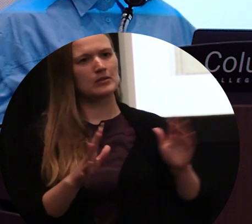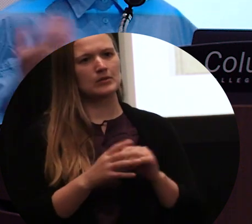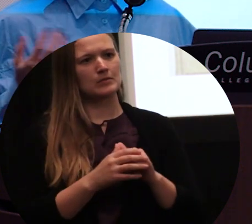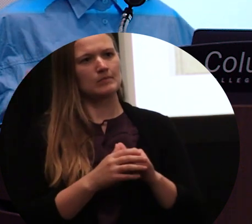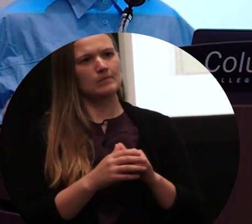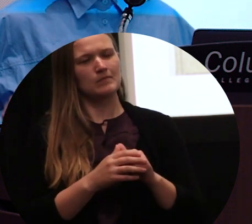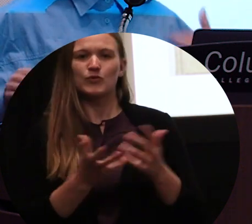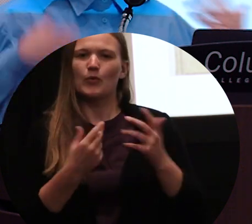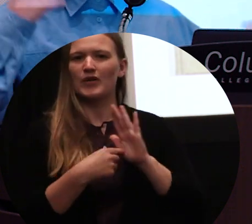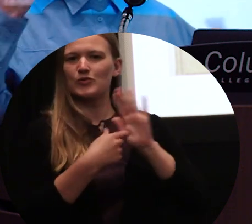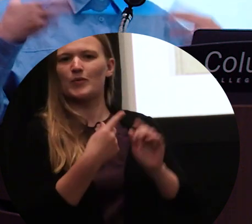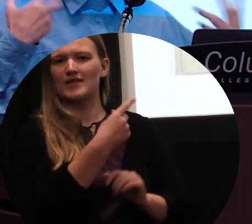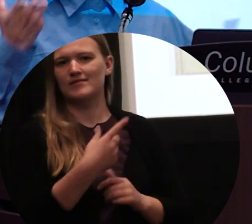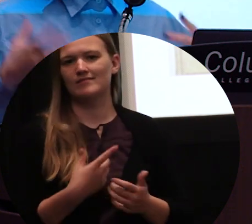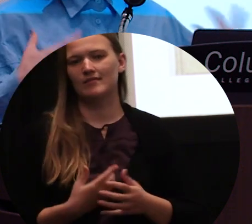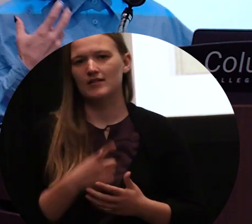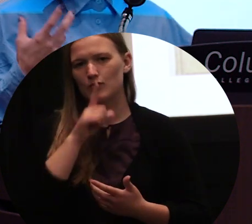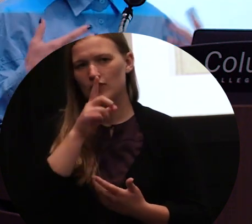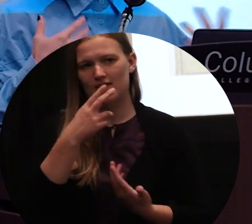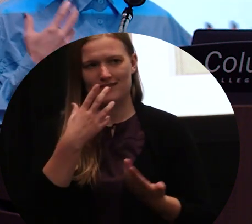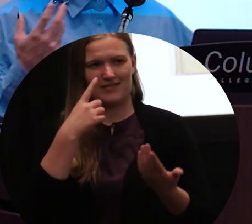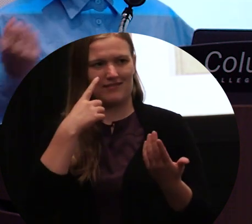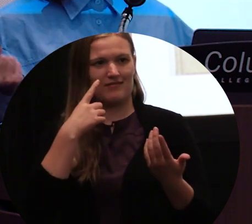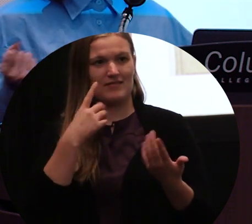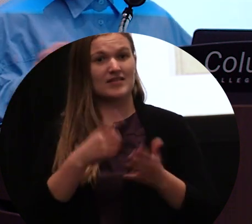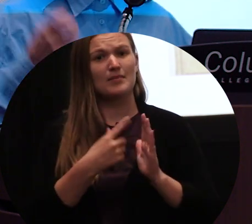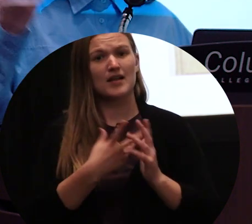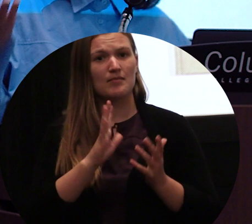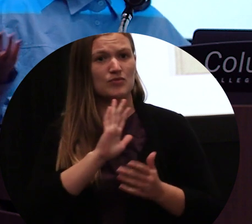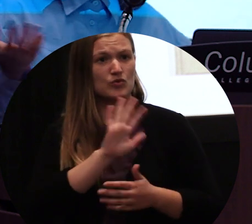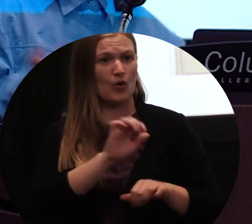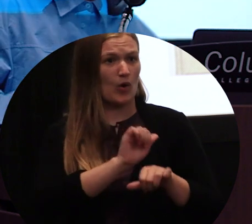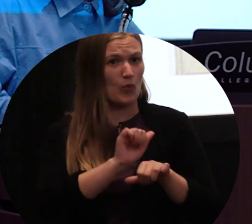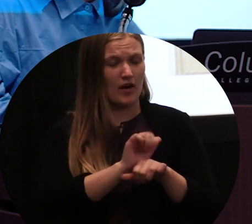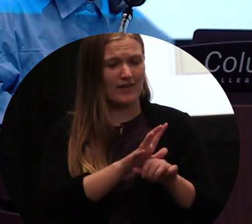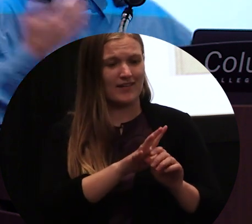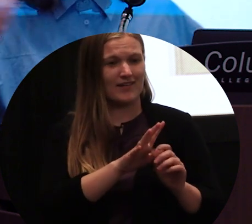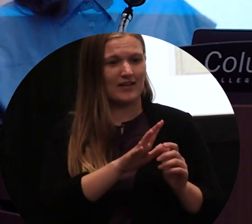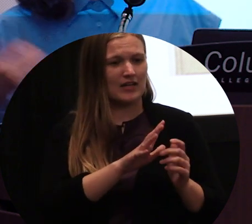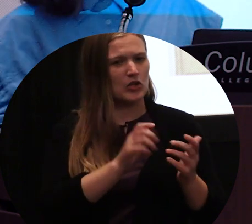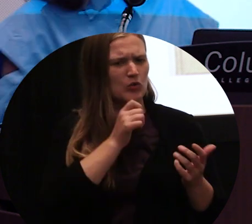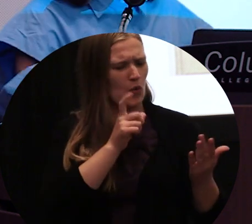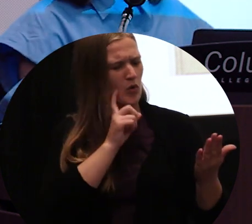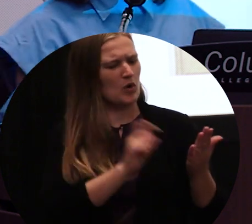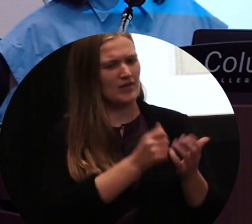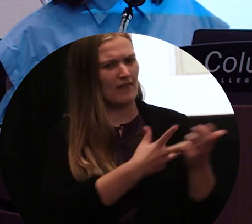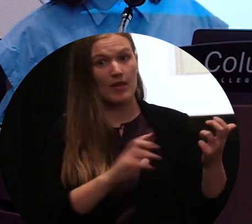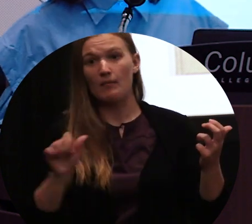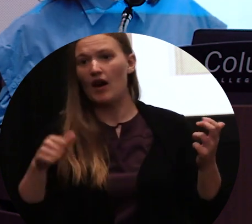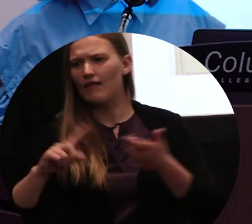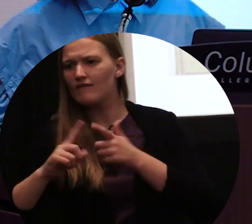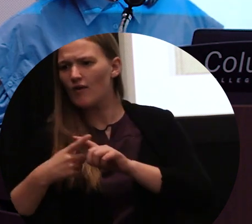Yeah, so I just want to share that with you, because I think there's things that are happening to your work, or maybe the things you don't consider, maybe your friends see them, or teachers or other people